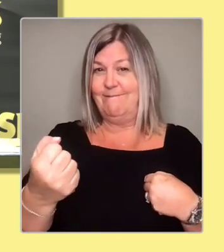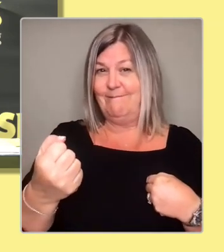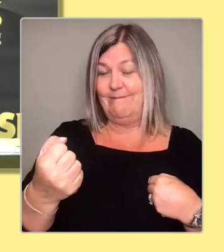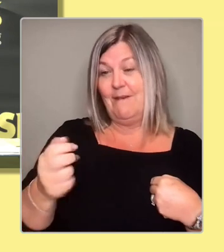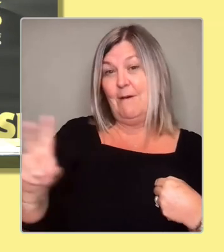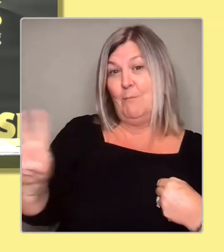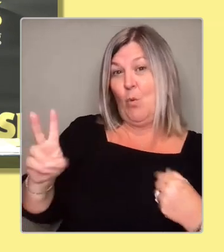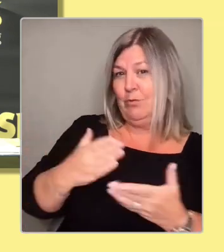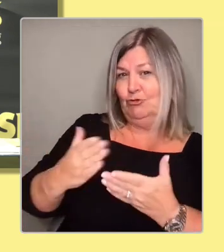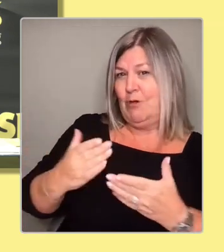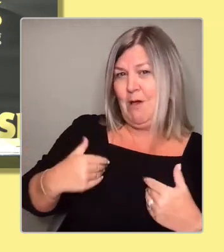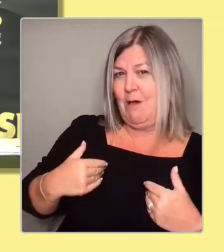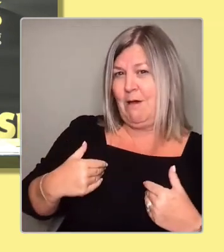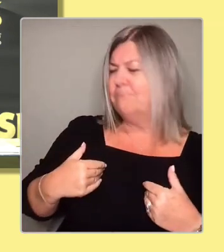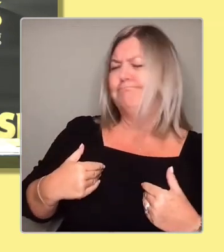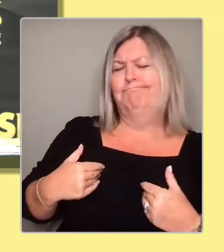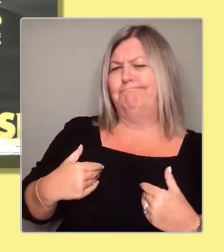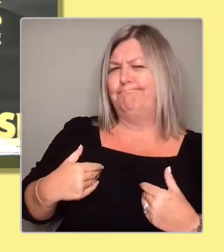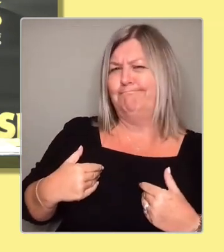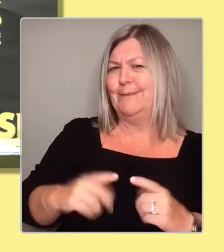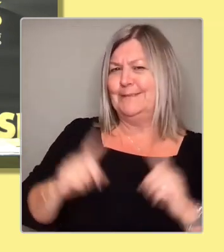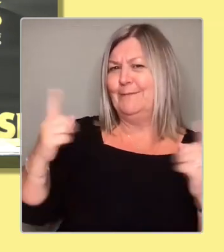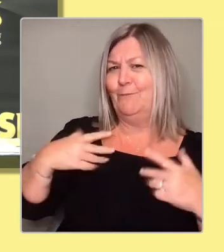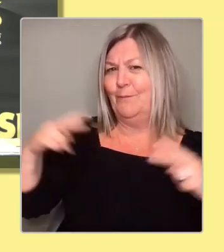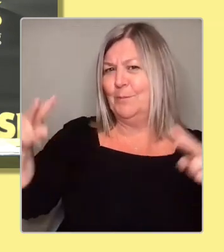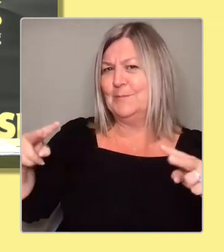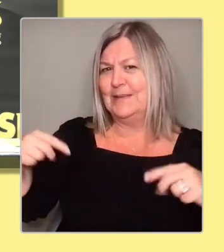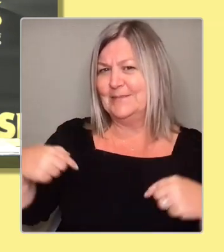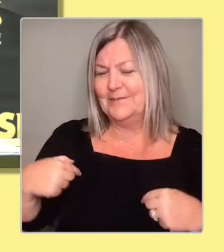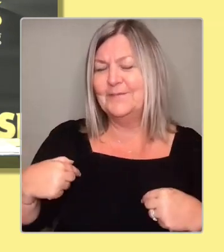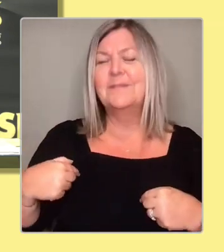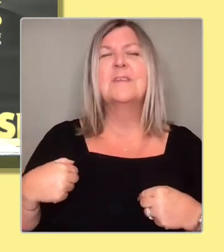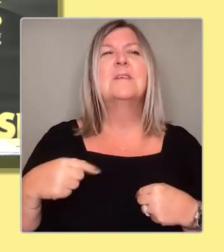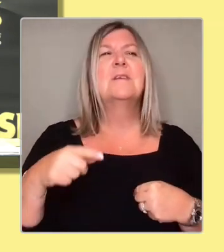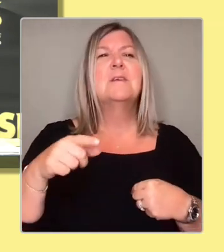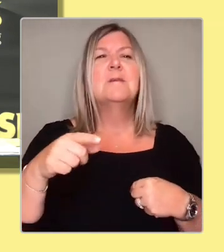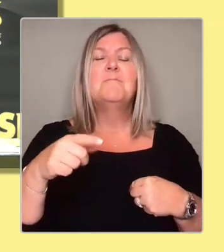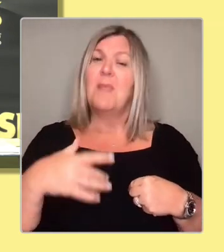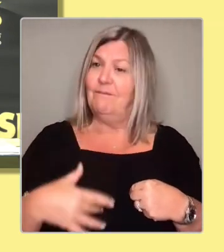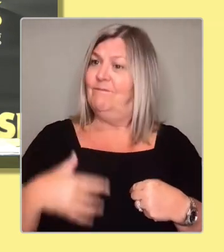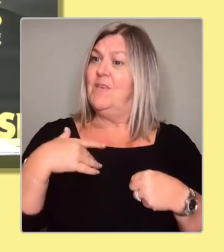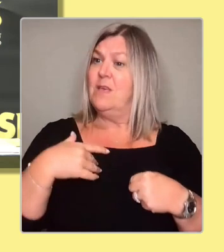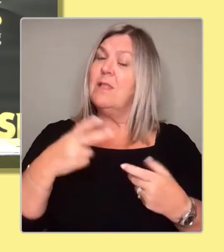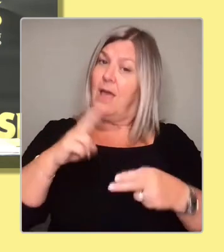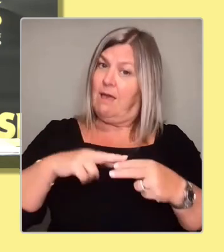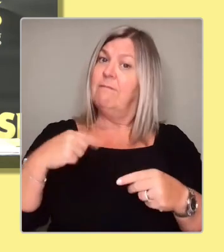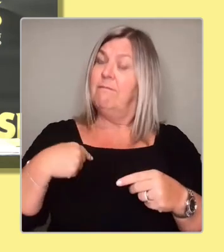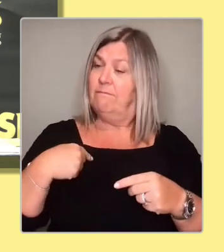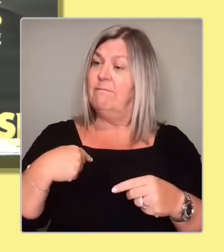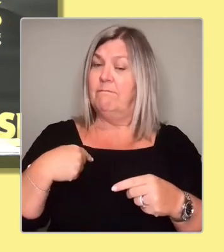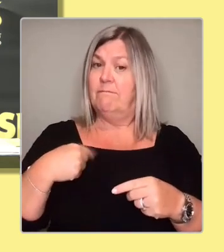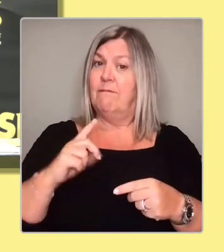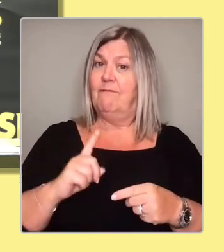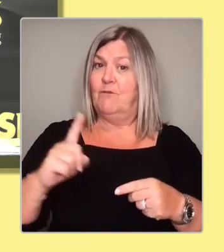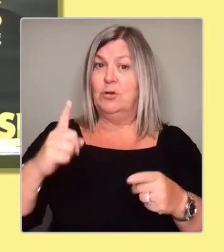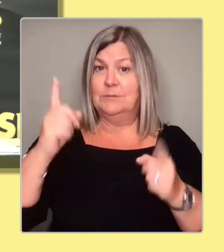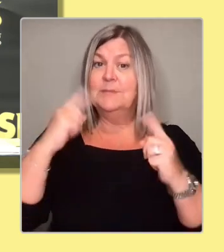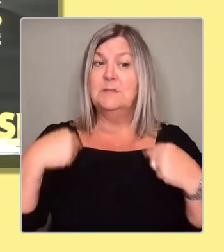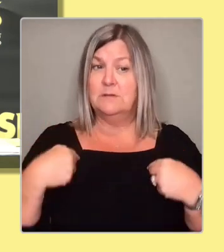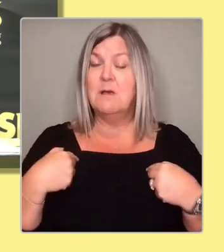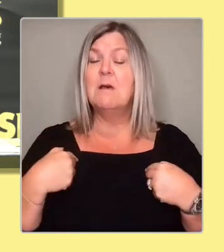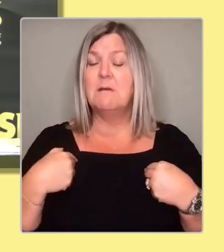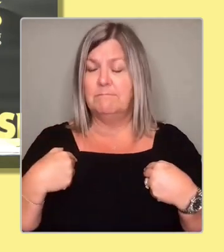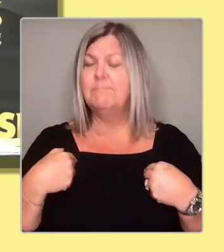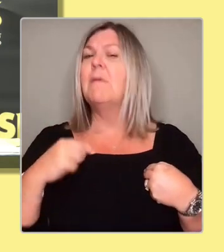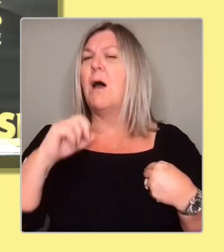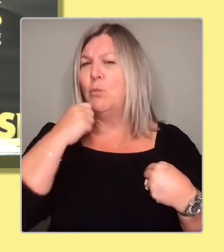think that there's definitely a place, and I would, as First Minister, I think, go and see what further international support or recognition that we would